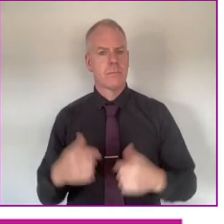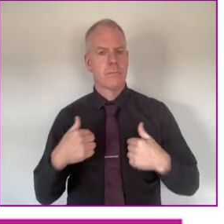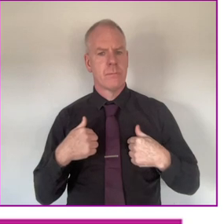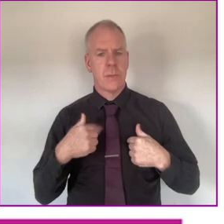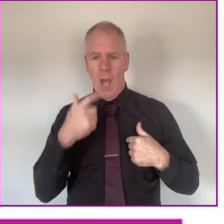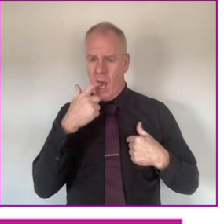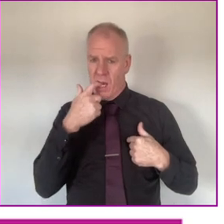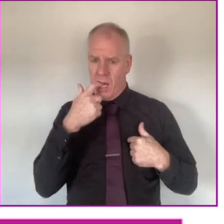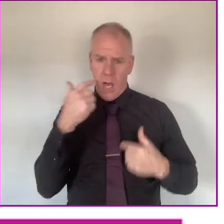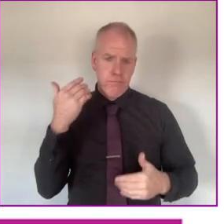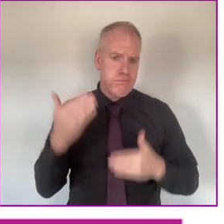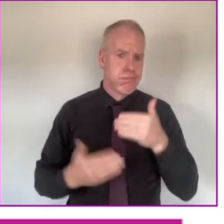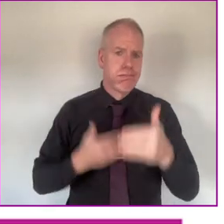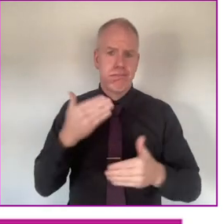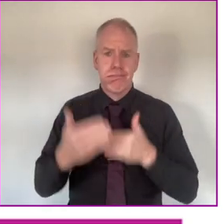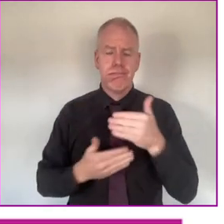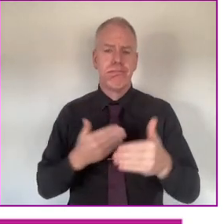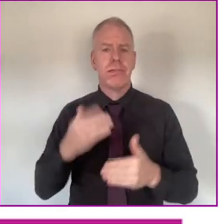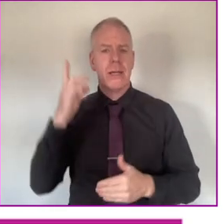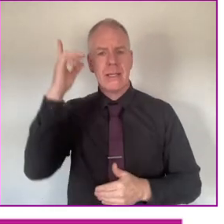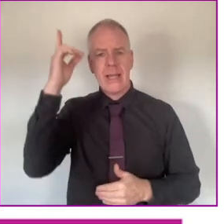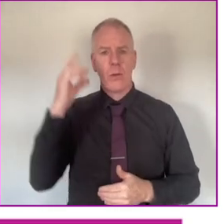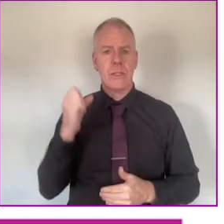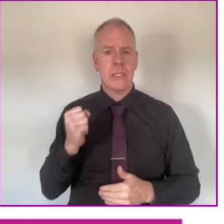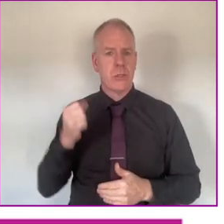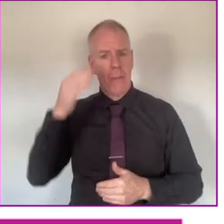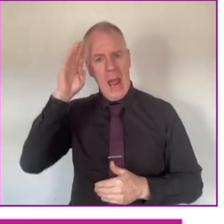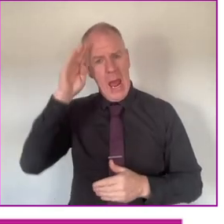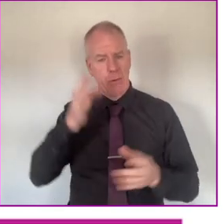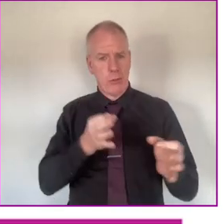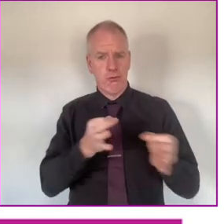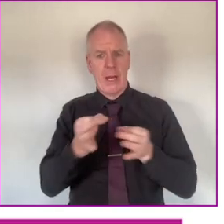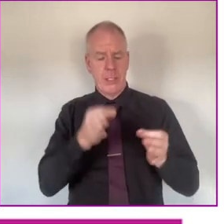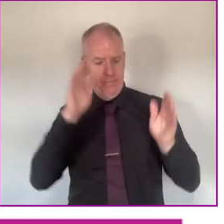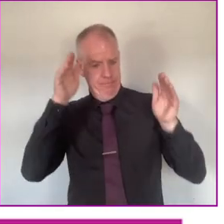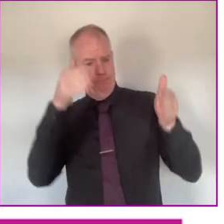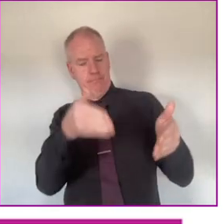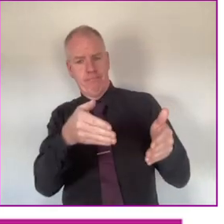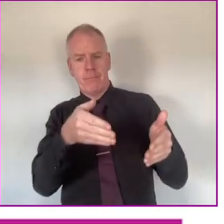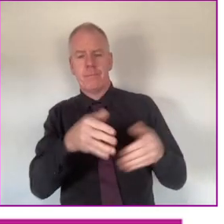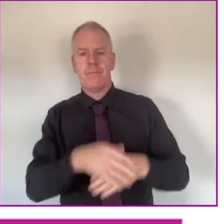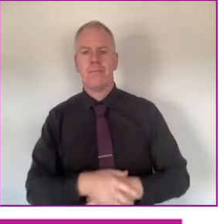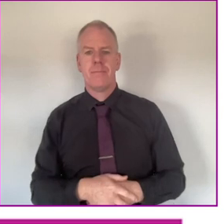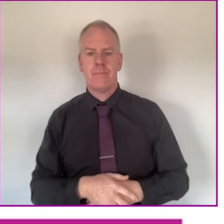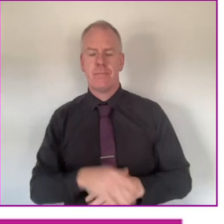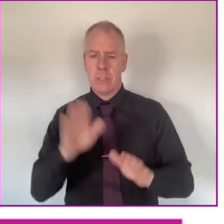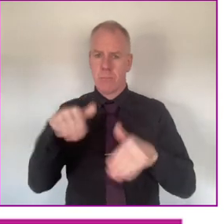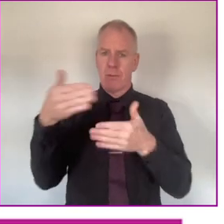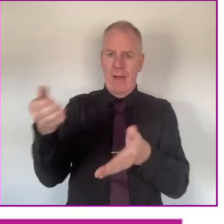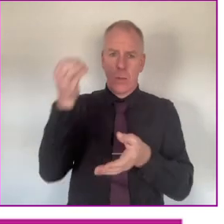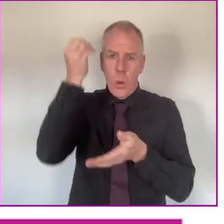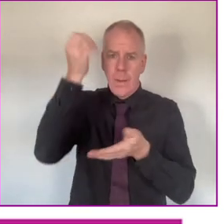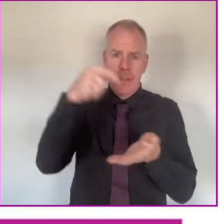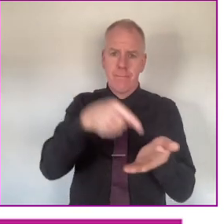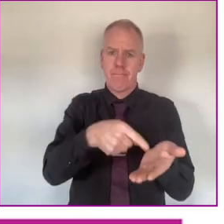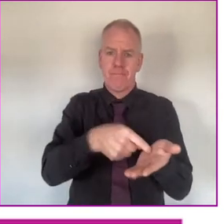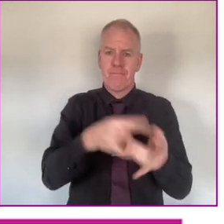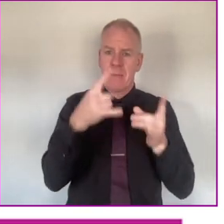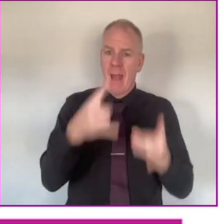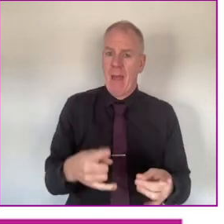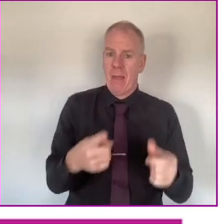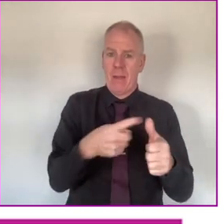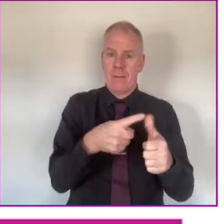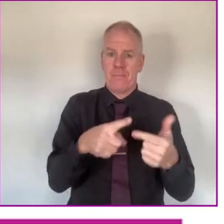We worked on the Down Syndrome Ireland strategy. We gave our opinions